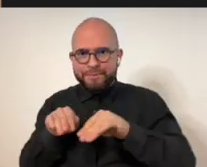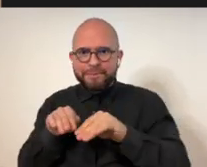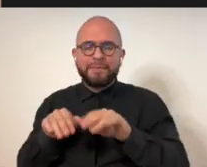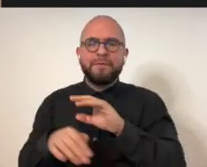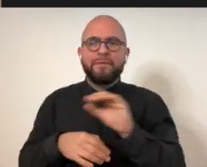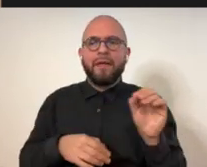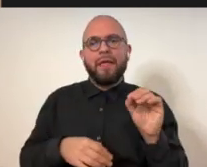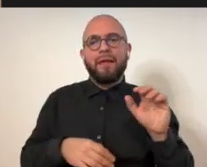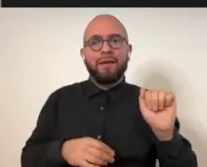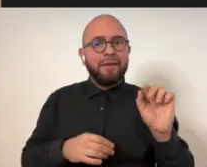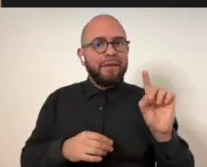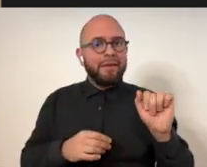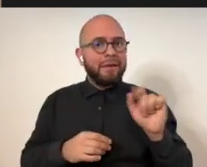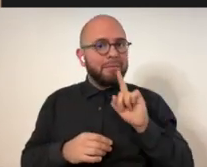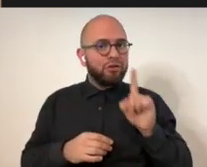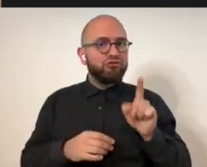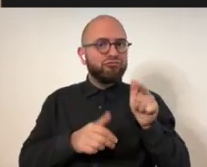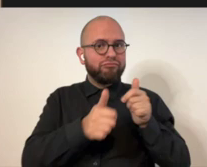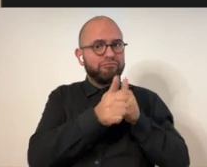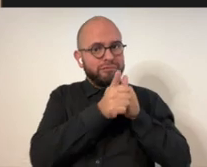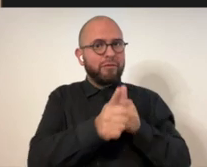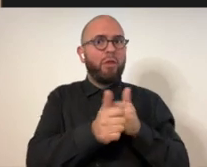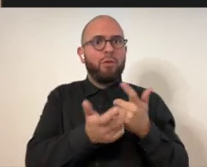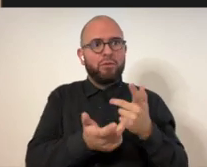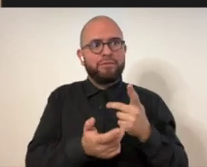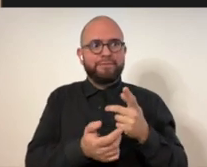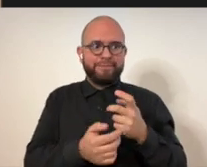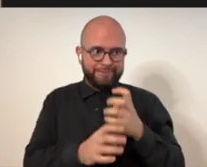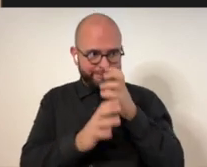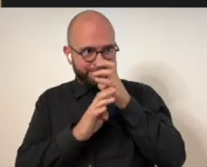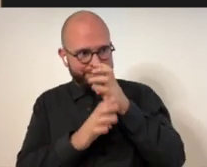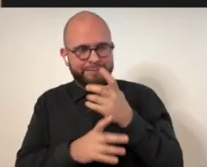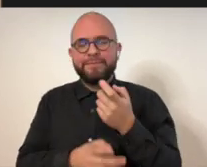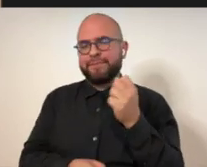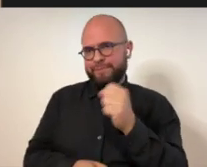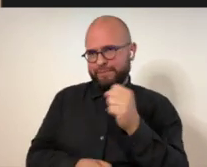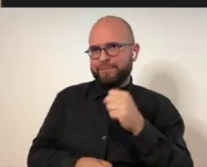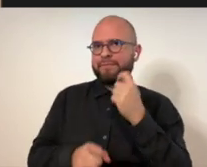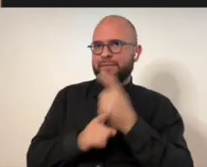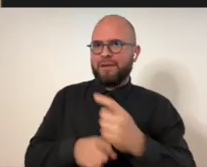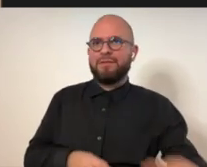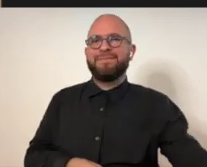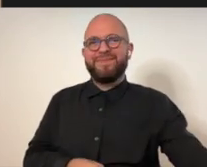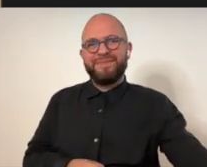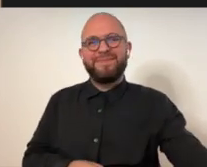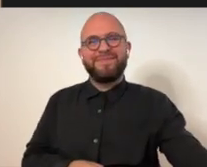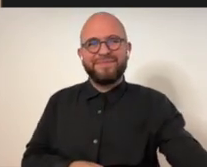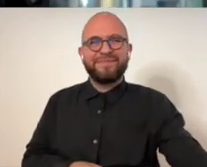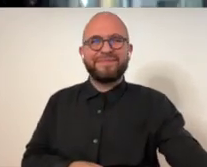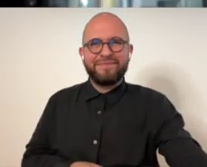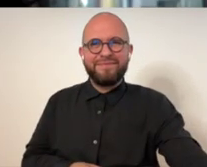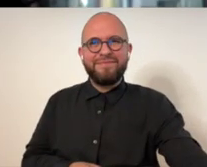concentrate on things like curb cuts and making sure that the ADA is enforced. Yeah.